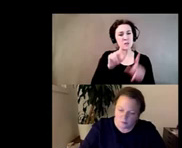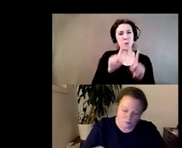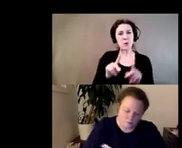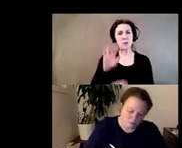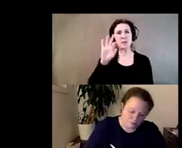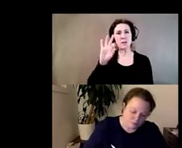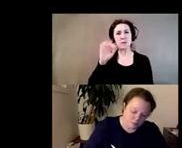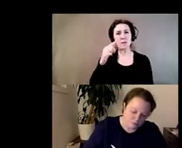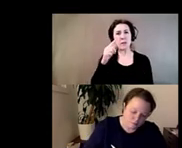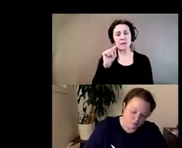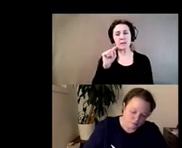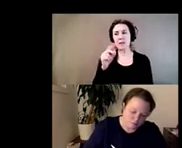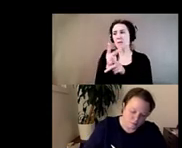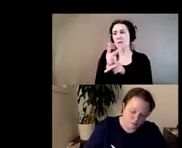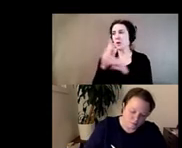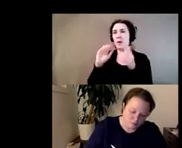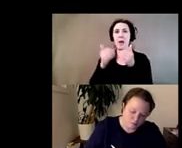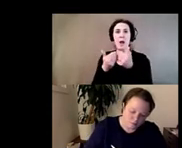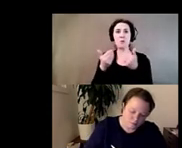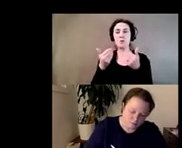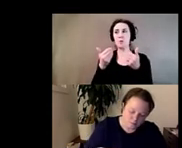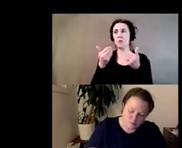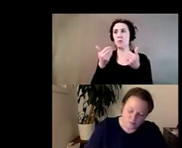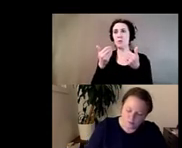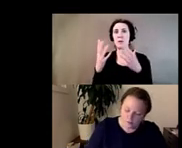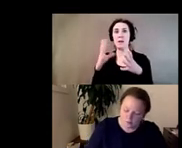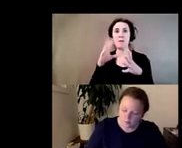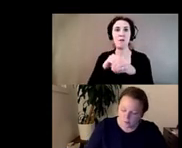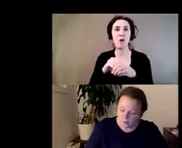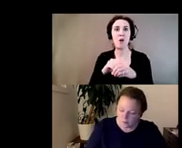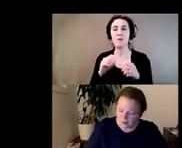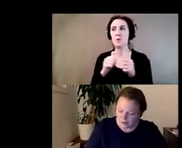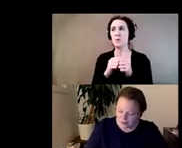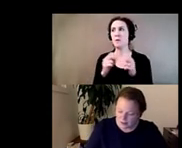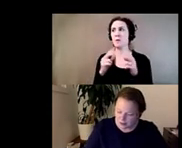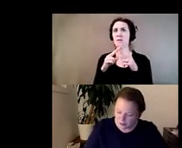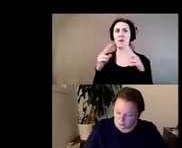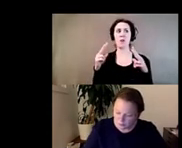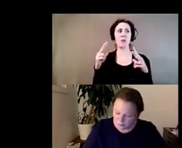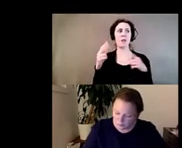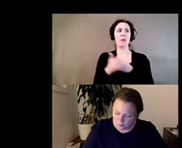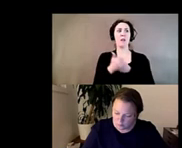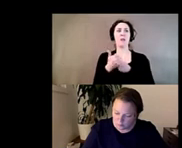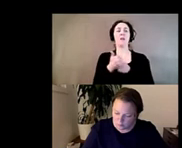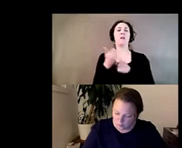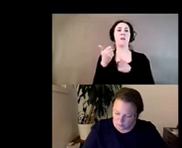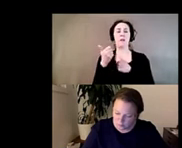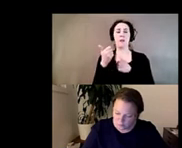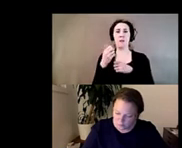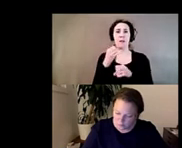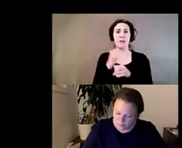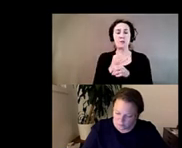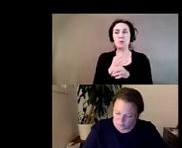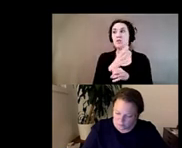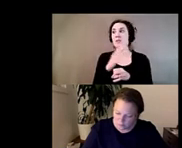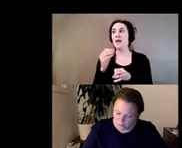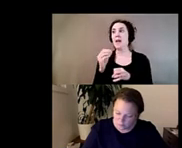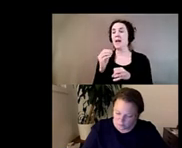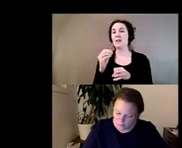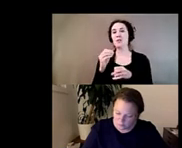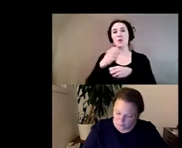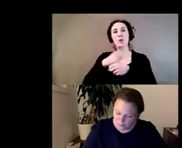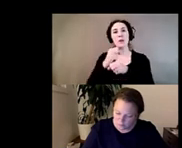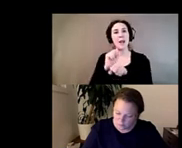into these institutions that that were hostile um uh and to to create work that is all of the